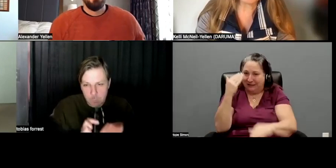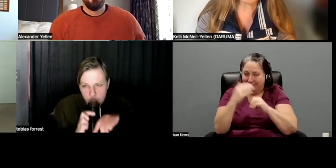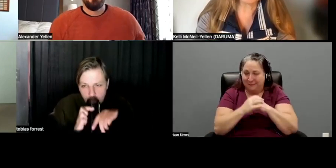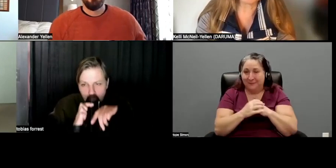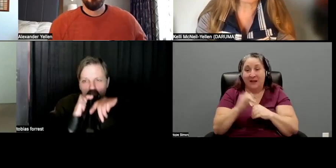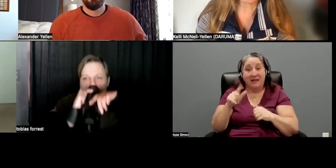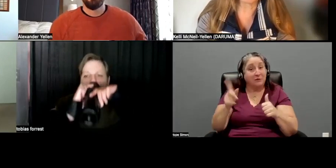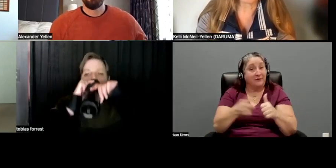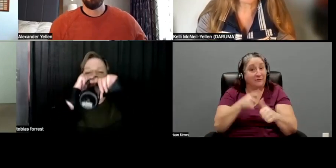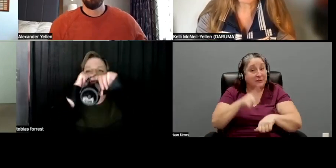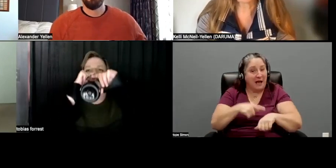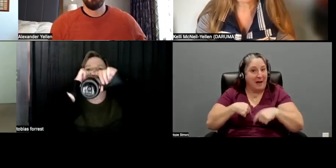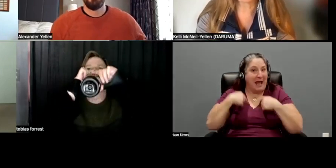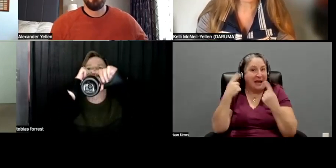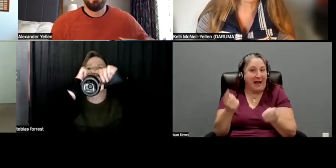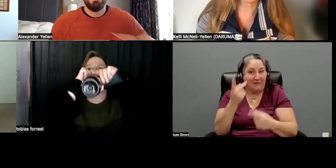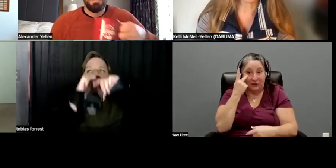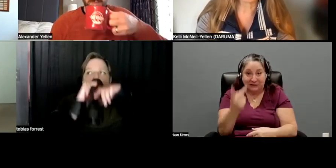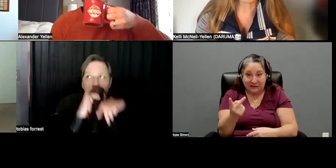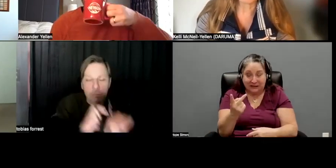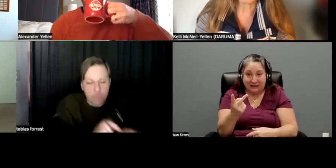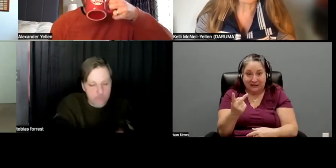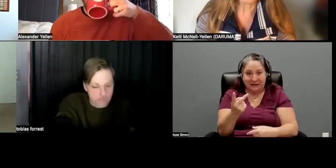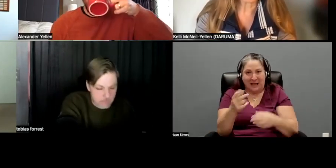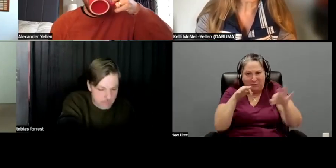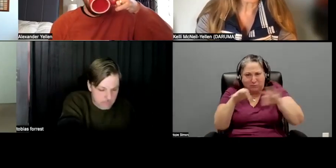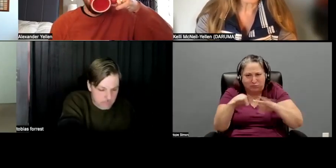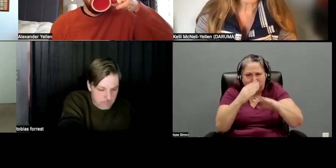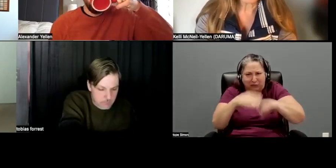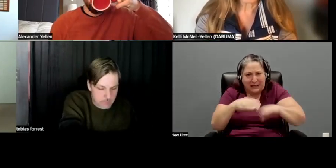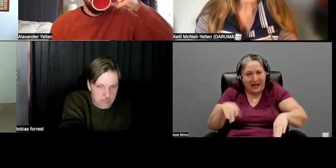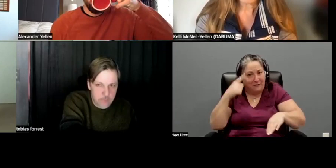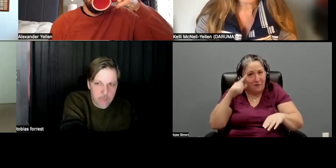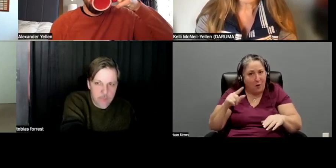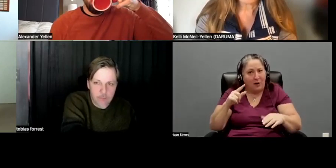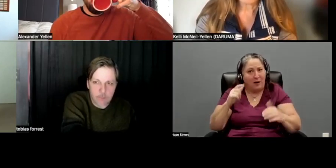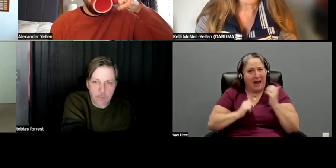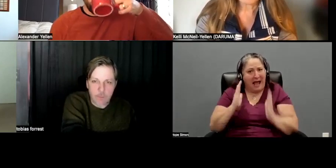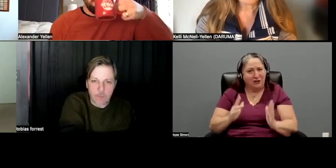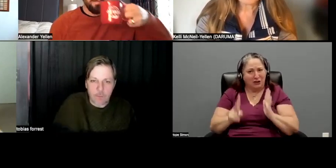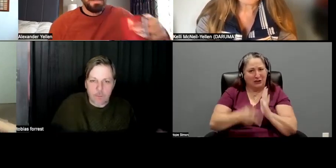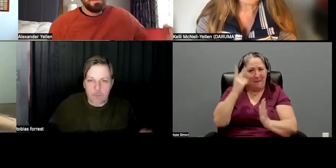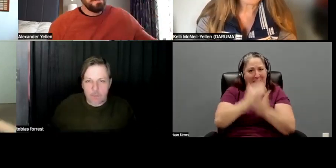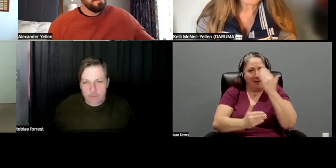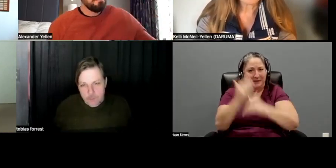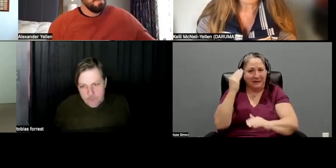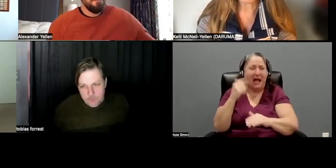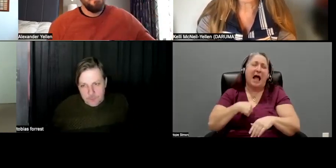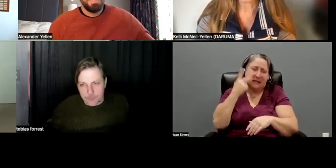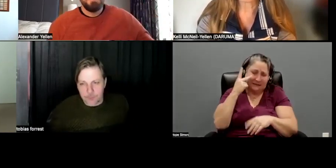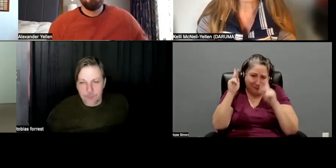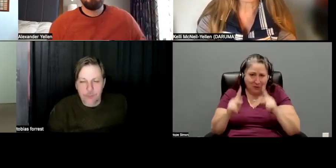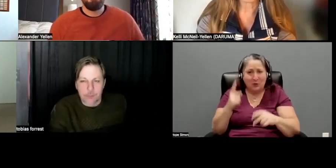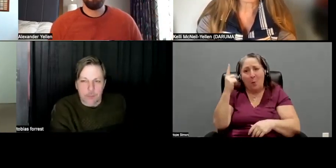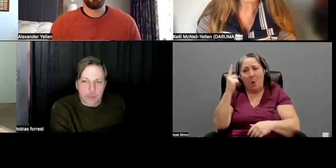first time I had ever seen a breakdown for a double amputee. I've seen, you know, guy missing one arm